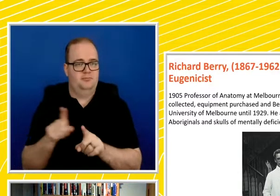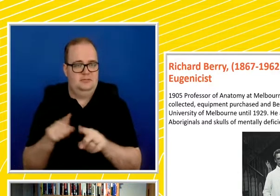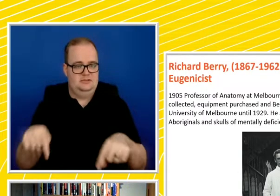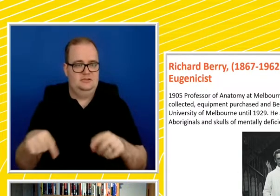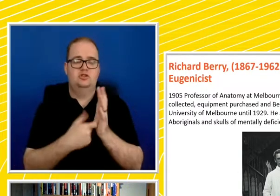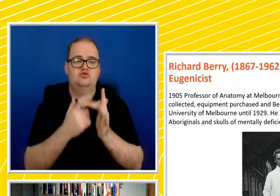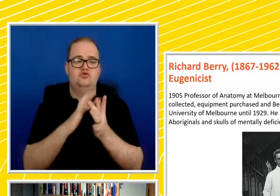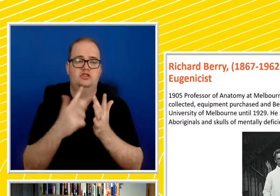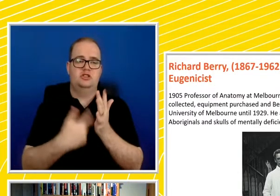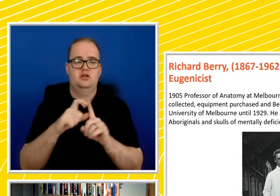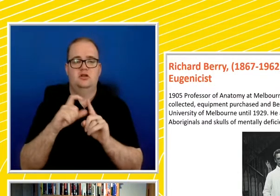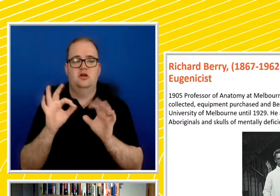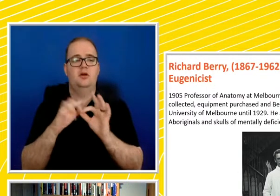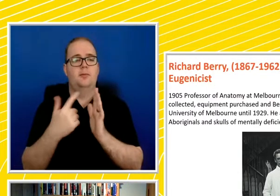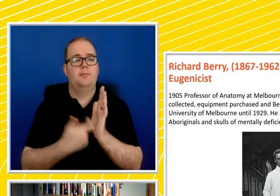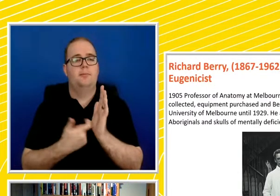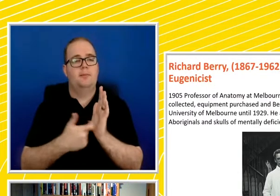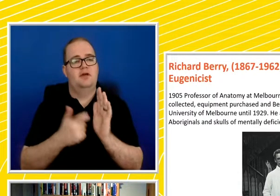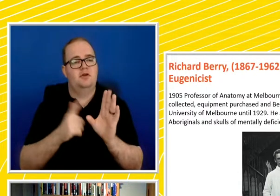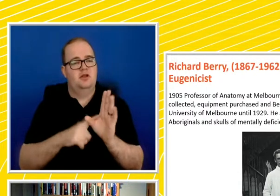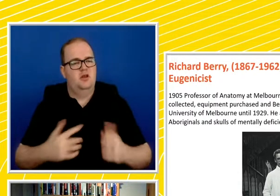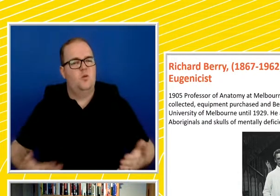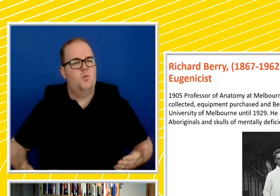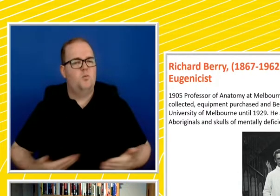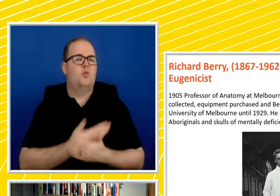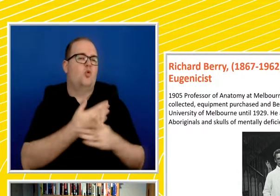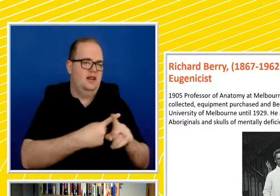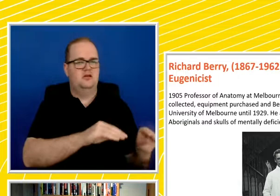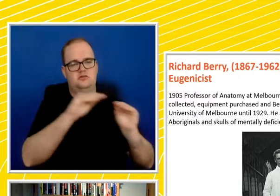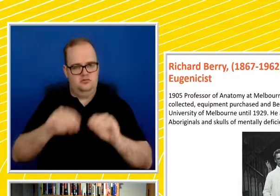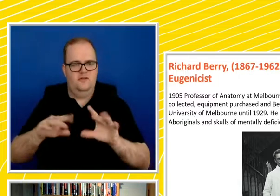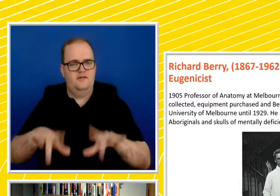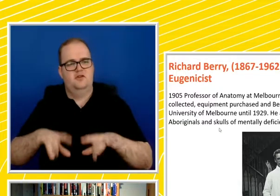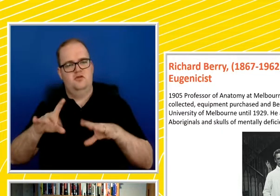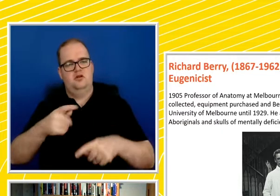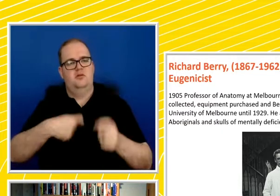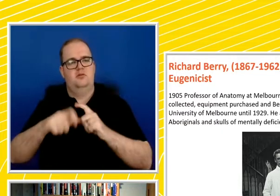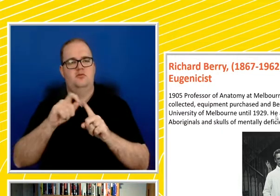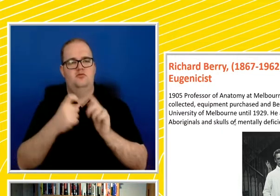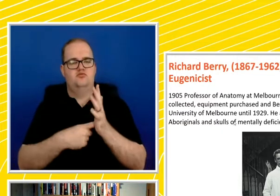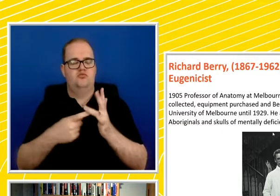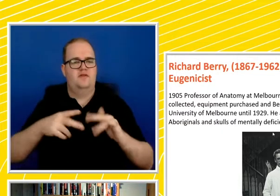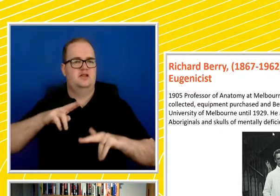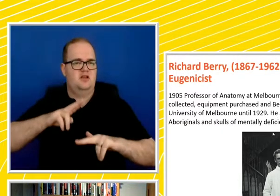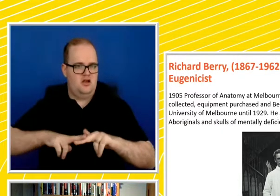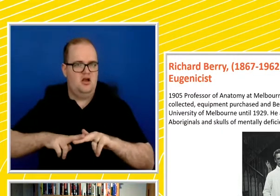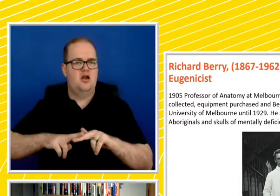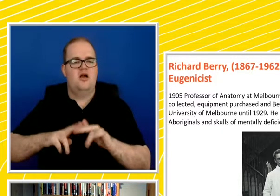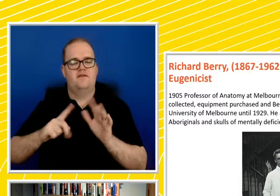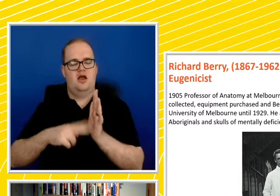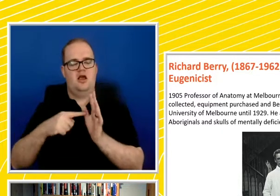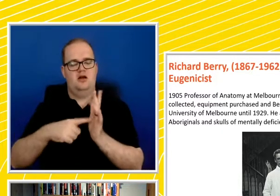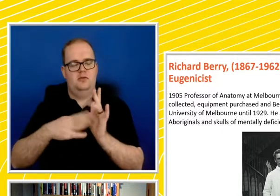he was English-born, but he came to Australia. He obtained the position of Professor of Anatomy at the University of Melbourne in 1905,